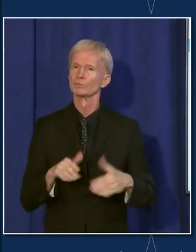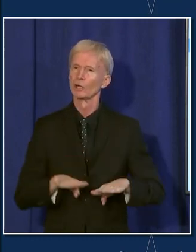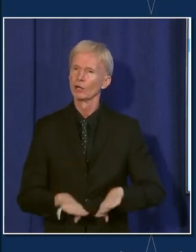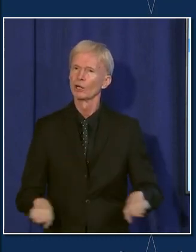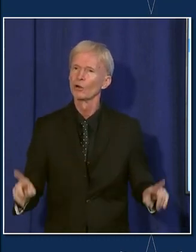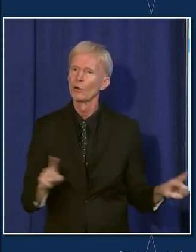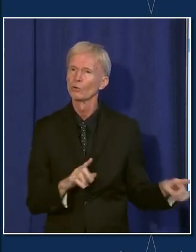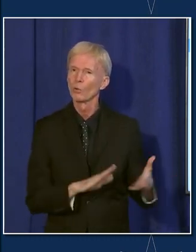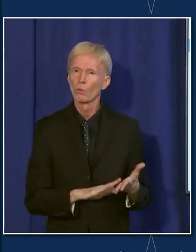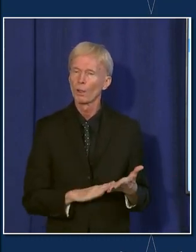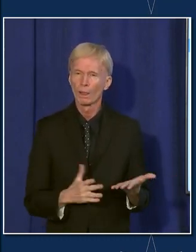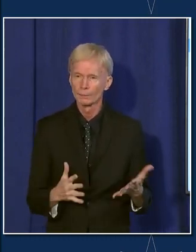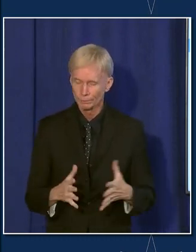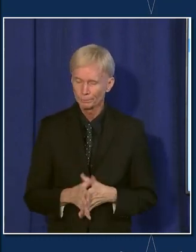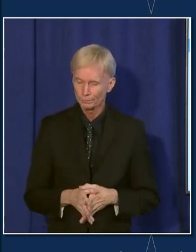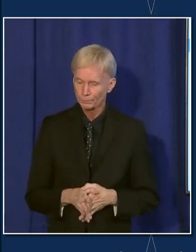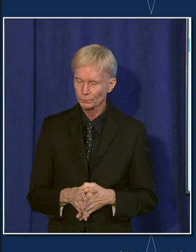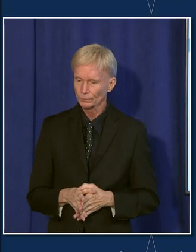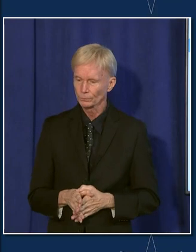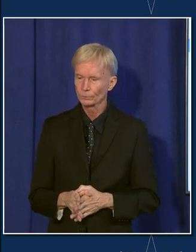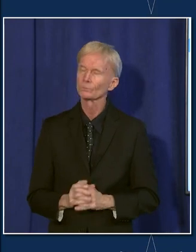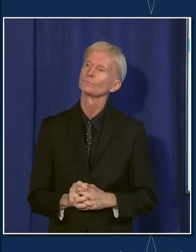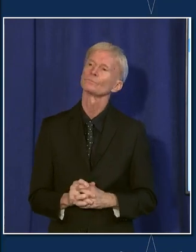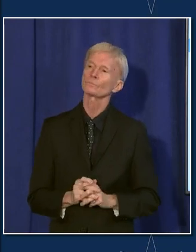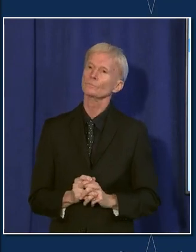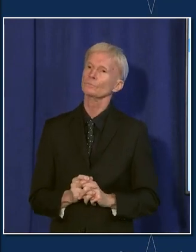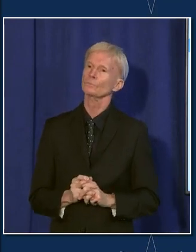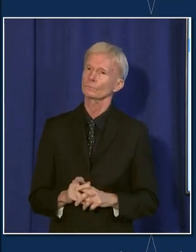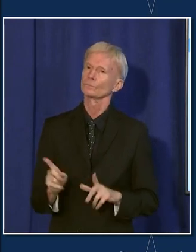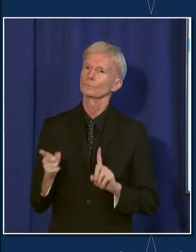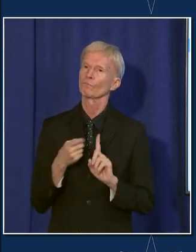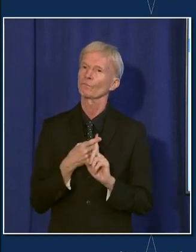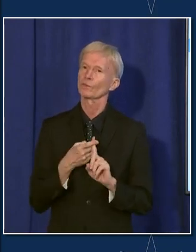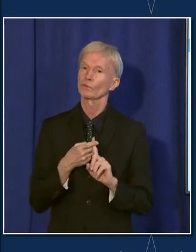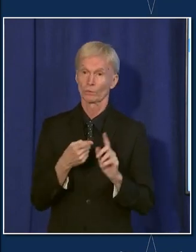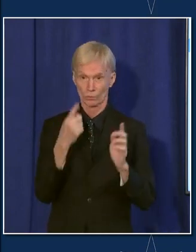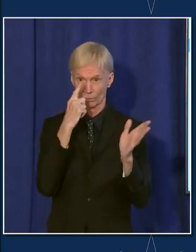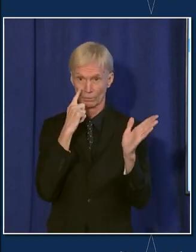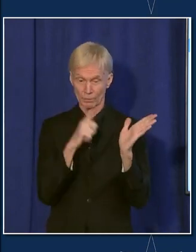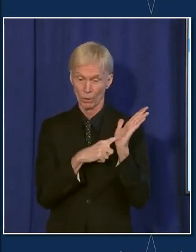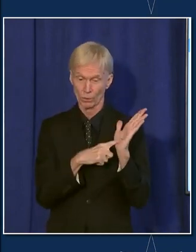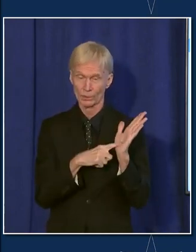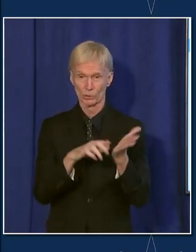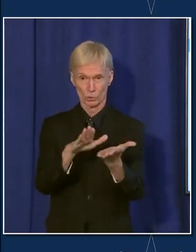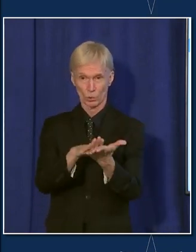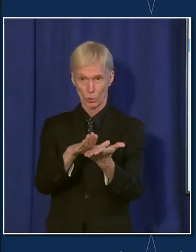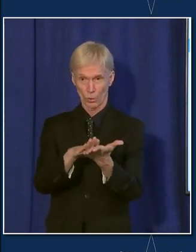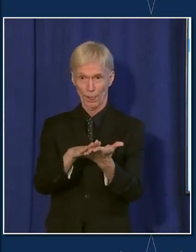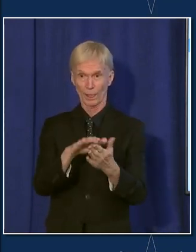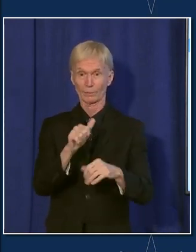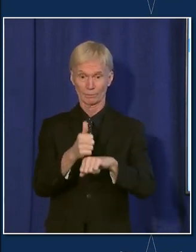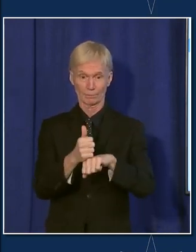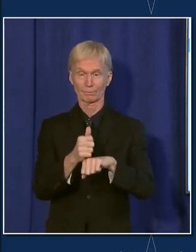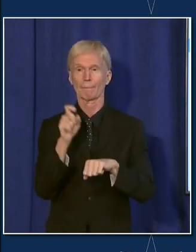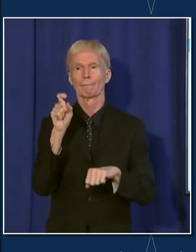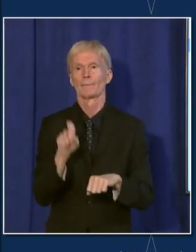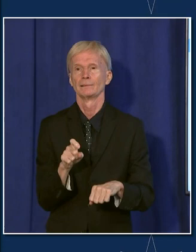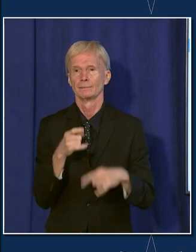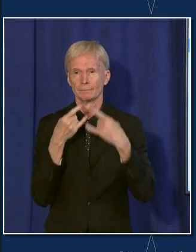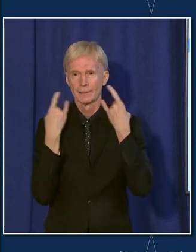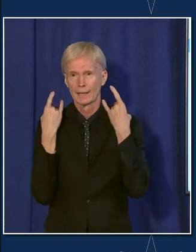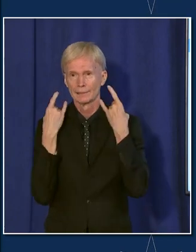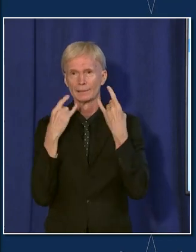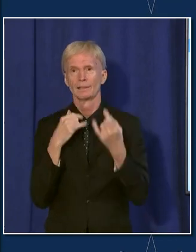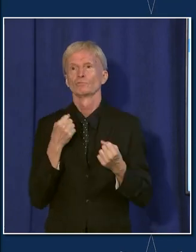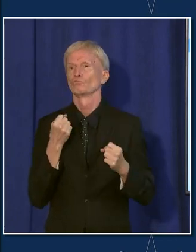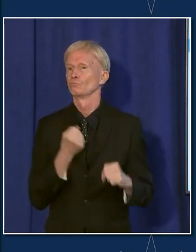Yeah. So first, you'll note that we were requiring masks in school settings, which I felt very, very strongly about knowing that